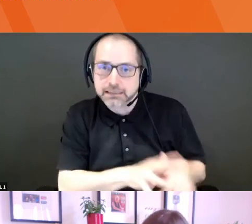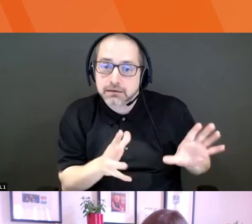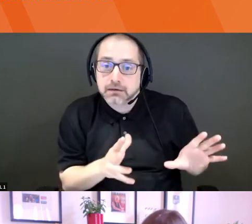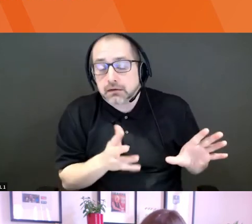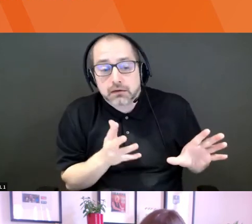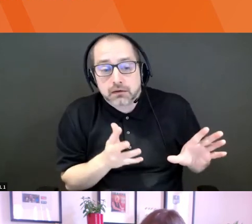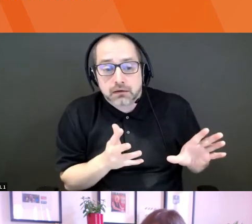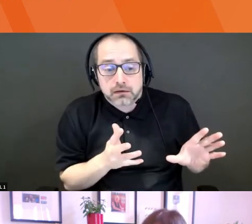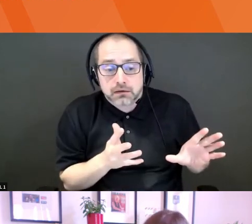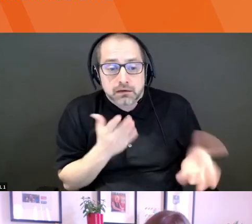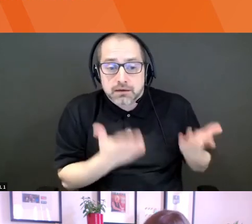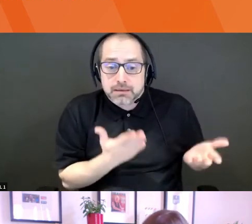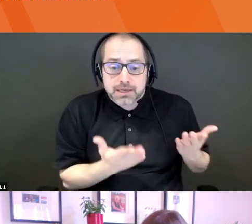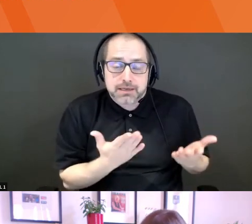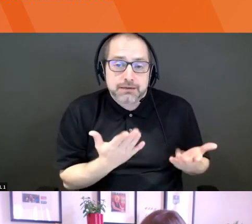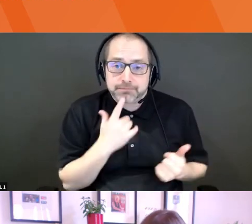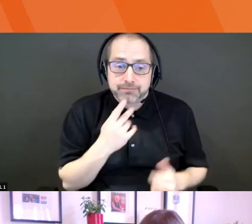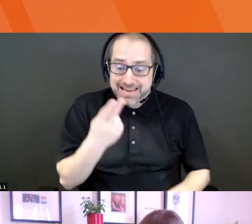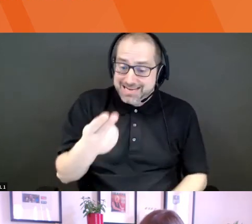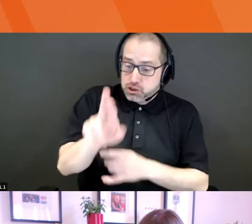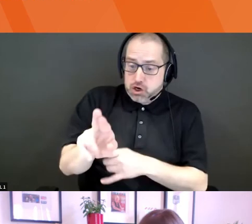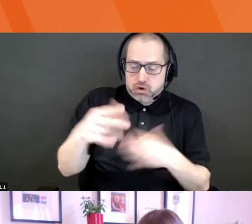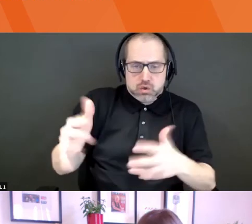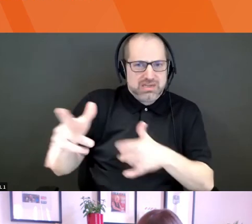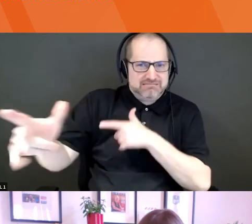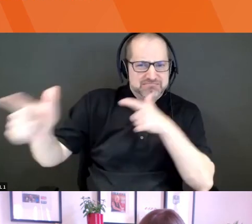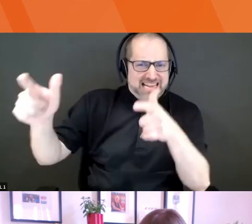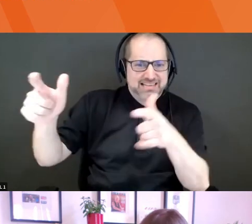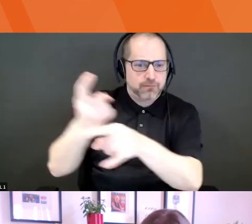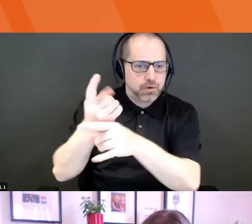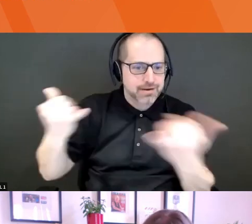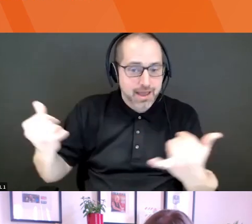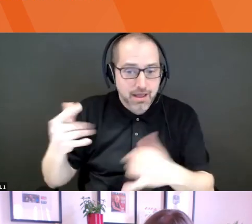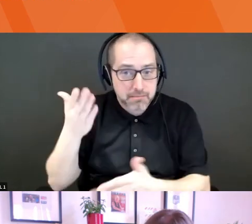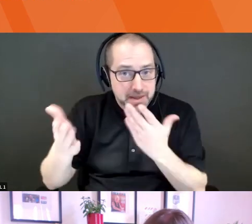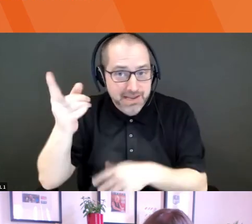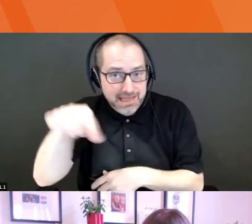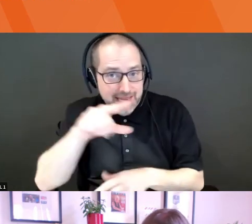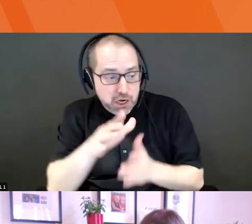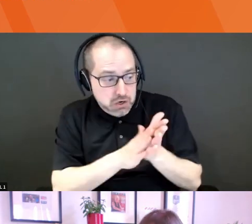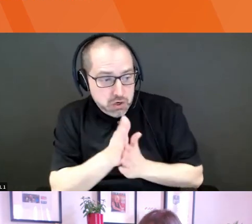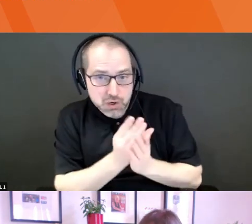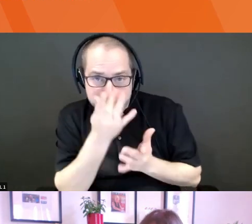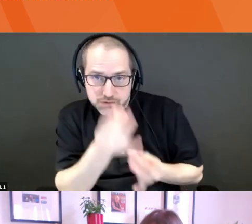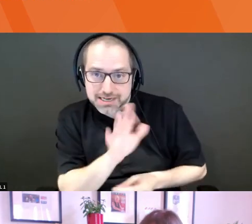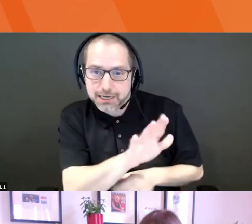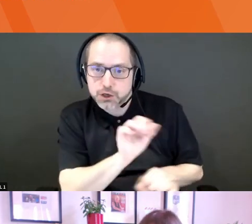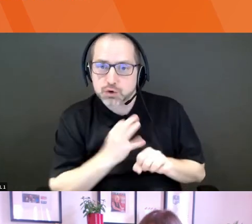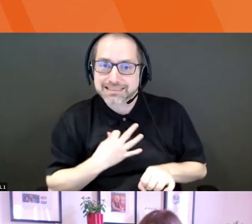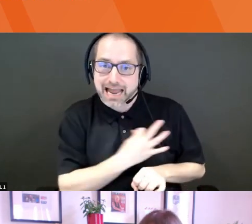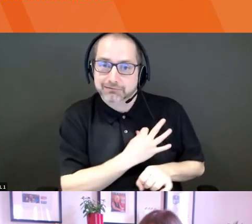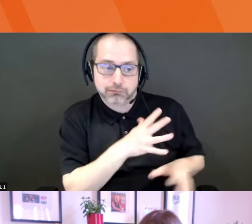I mean, HR is massive right now. Uh, so they might just be interested in your workforce for goodness sakes. Um,